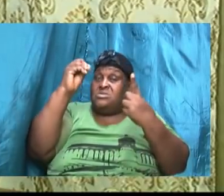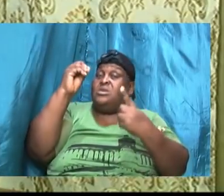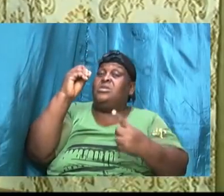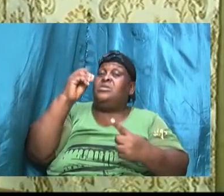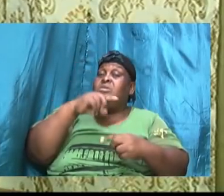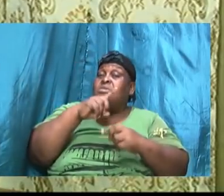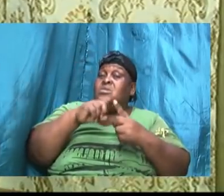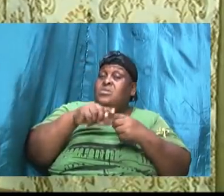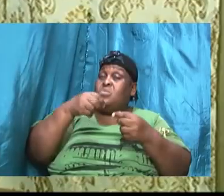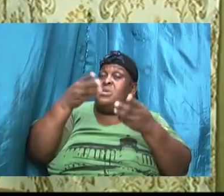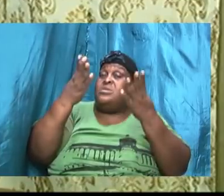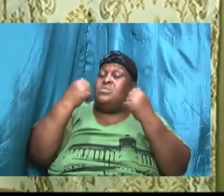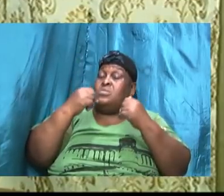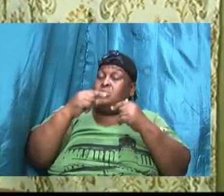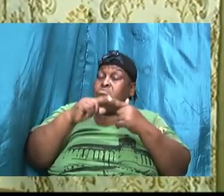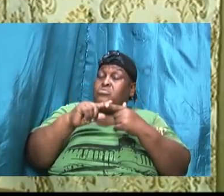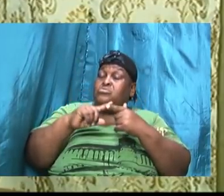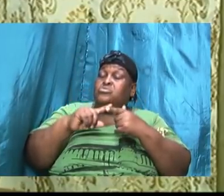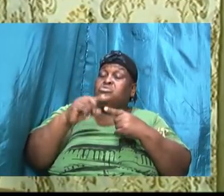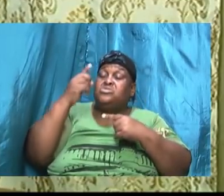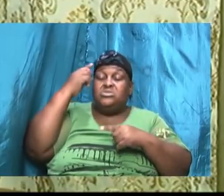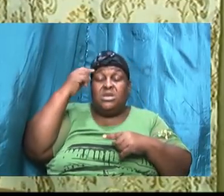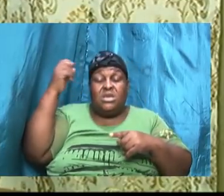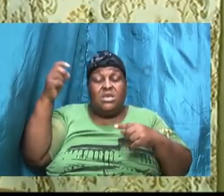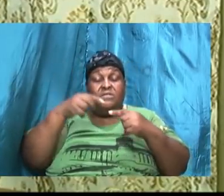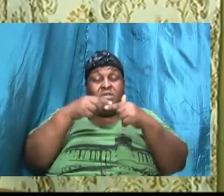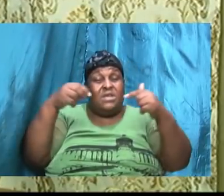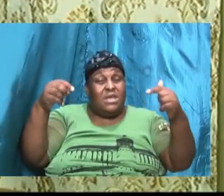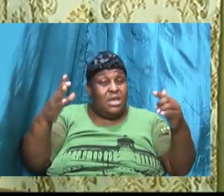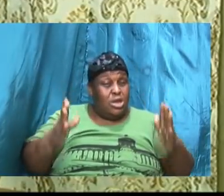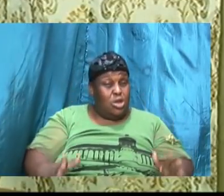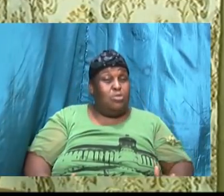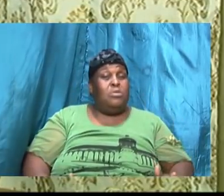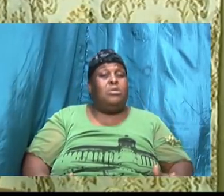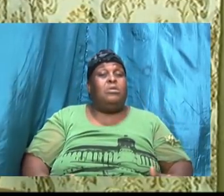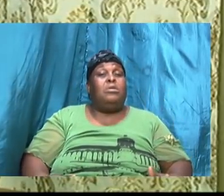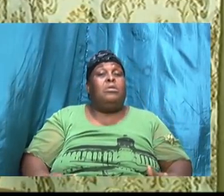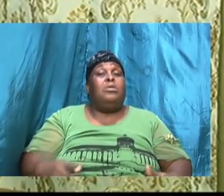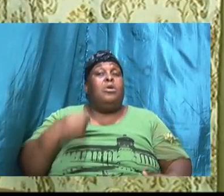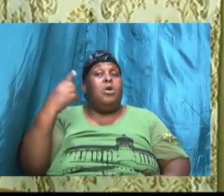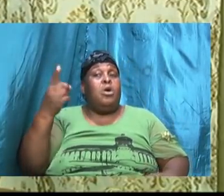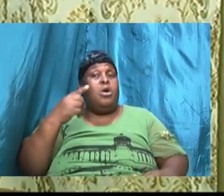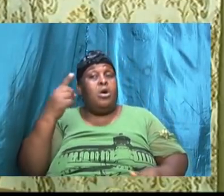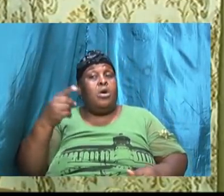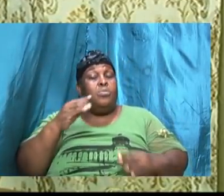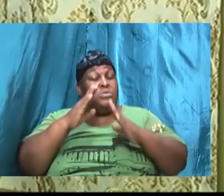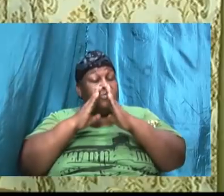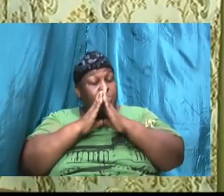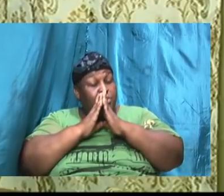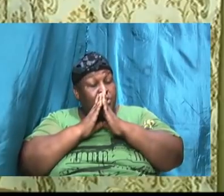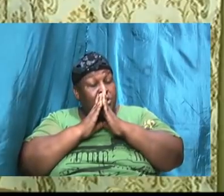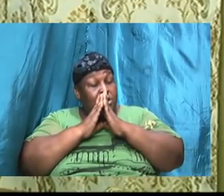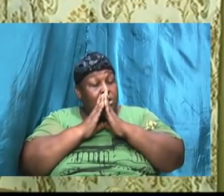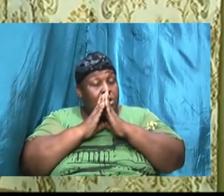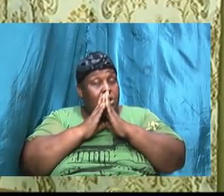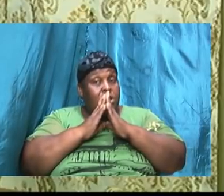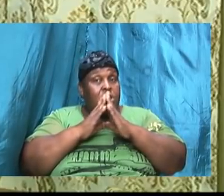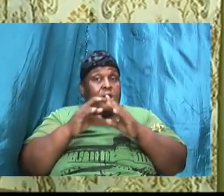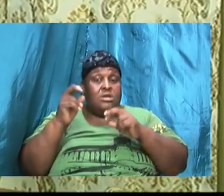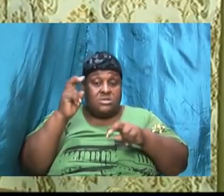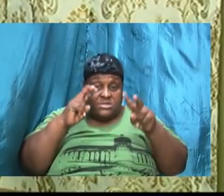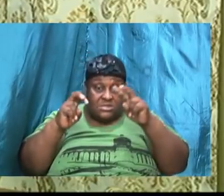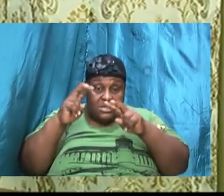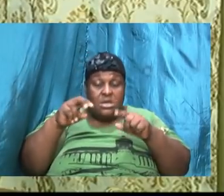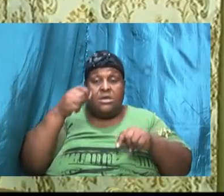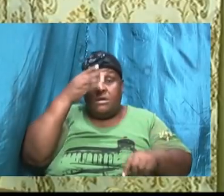comes to his enemies he always spent the time to seek the Lord he always spent the time to ask